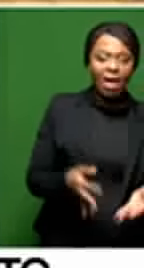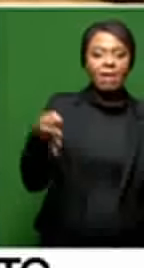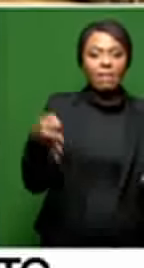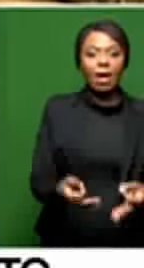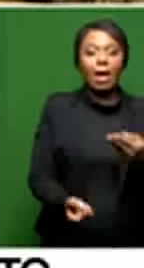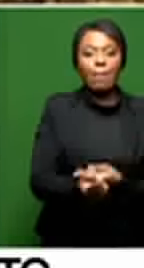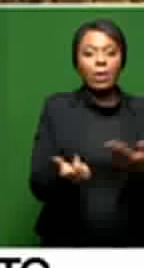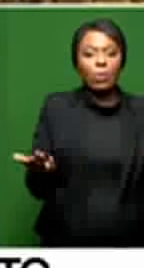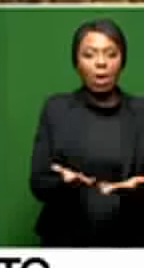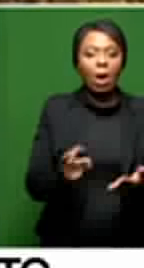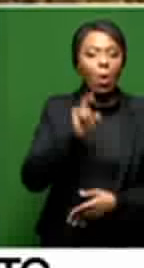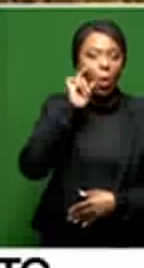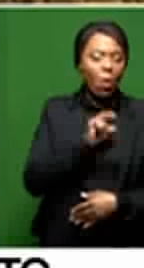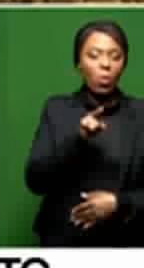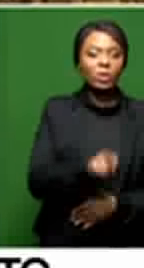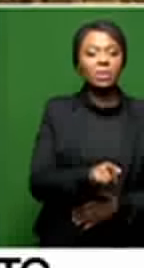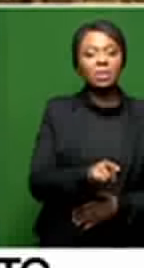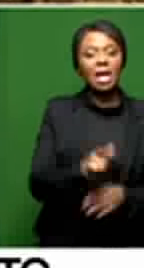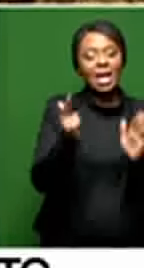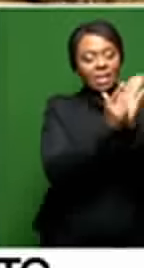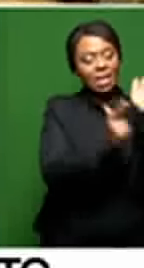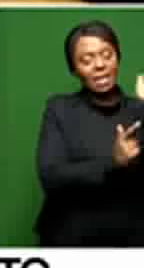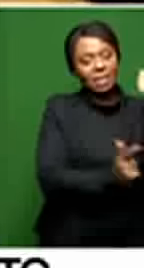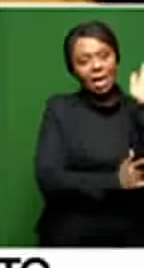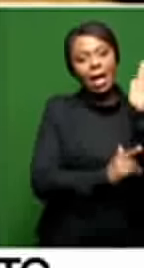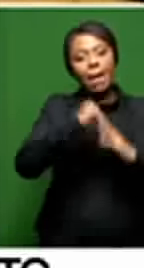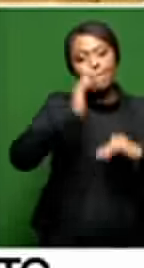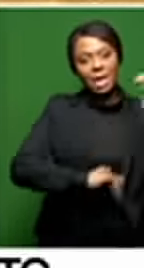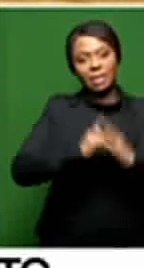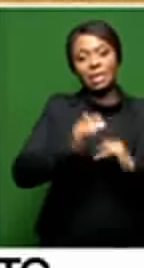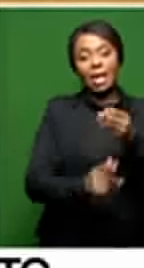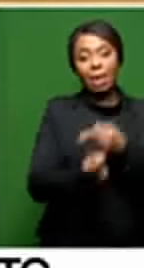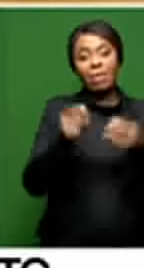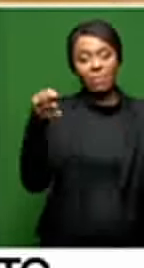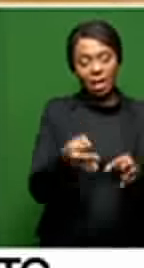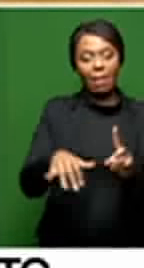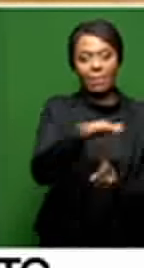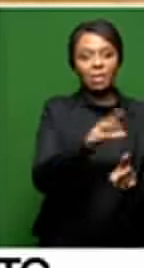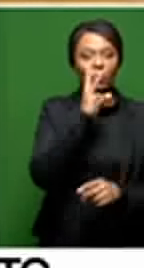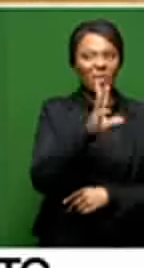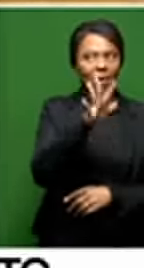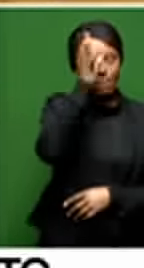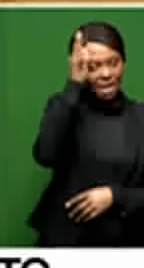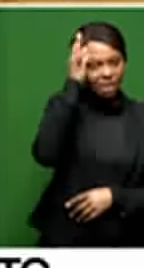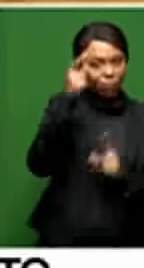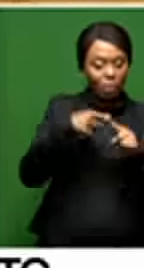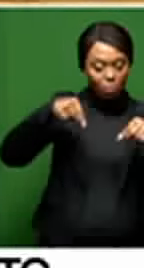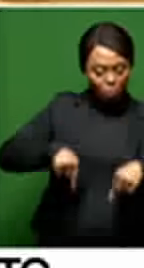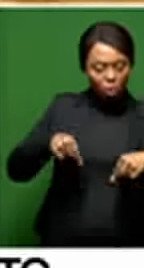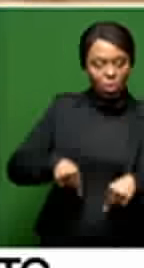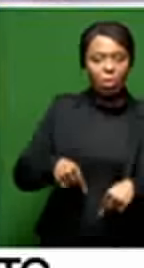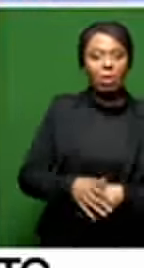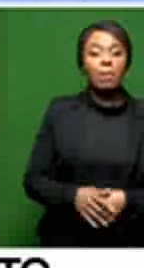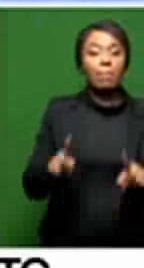at the old Guazanatau Legislature Building, which is about five minutes away from where we are. But, of course, her